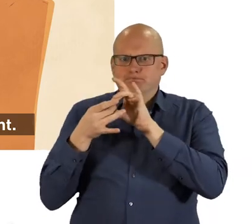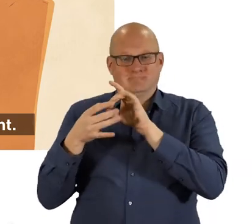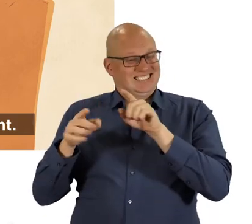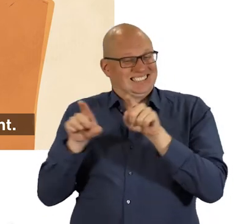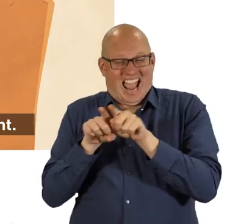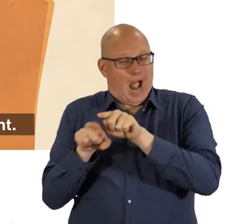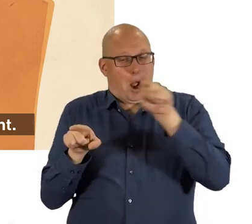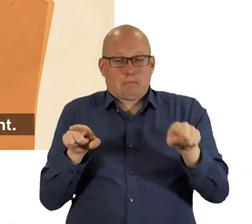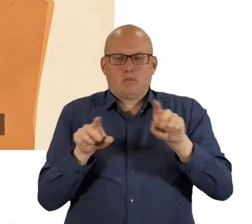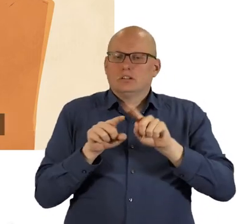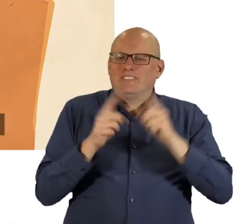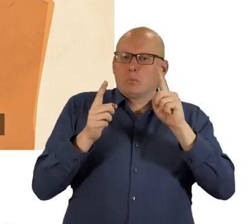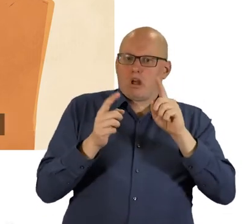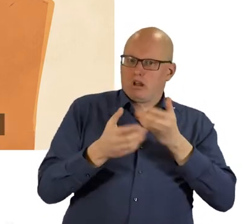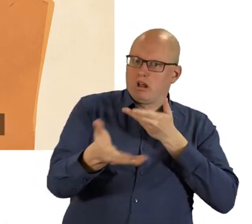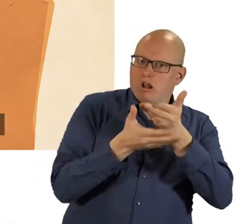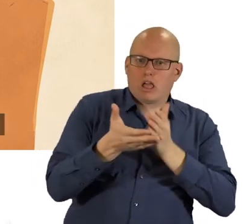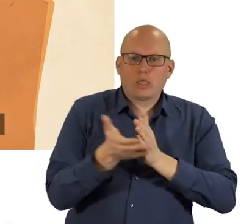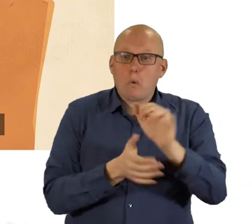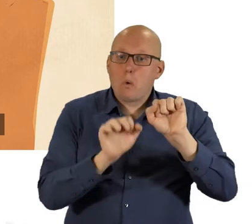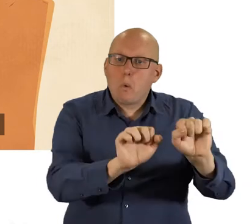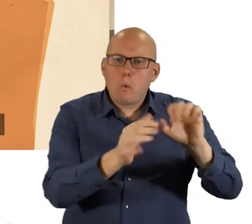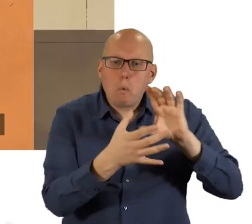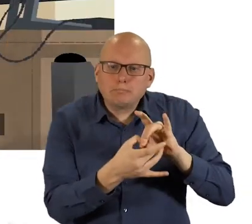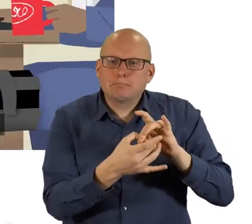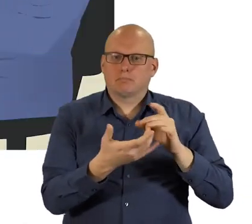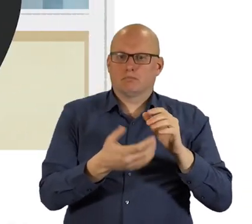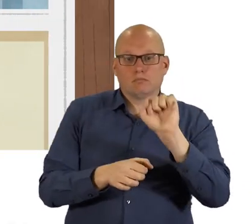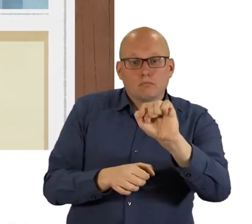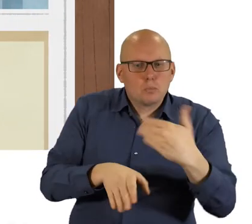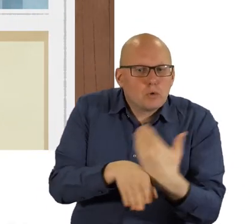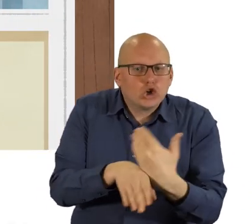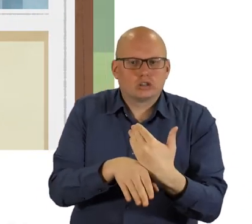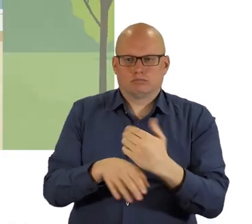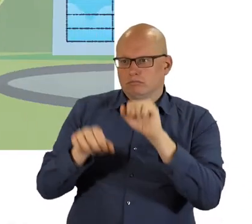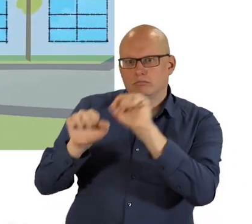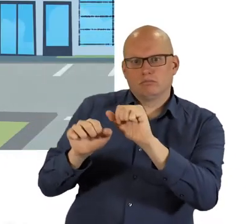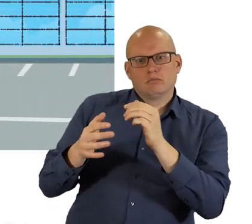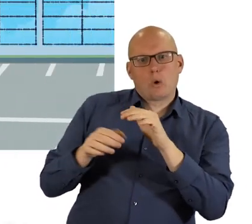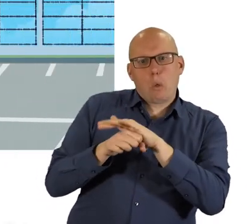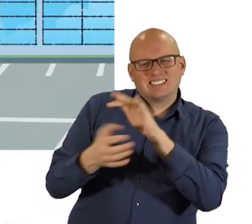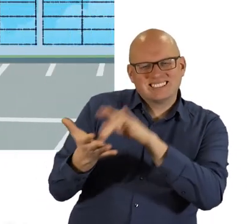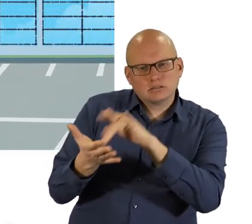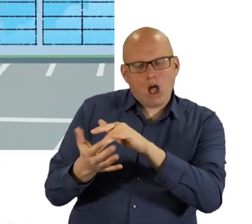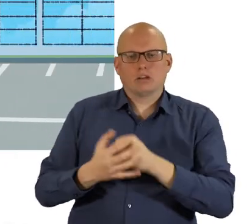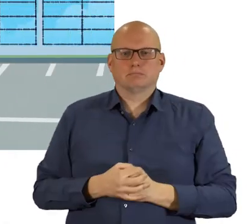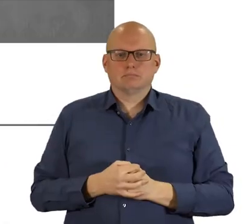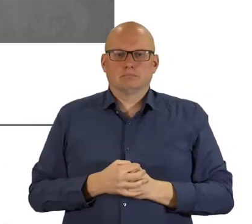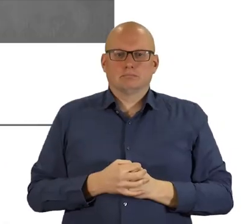conventional appointment, except people talk with you from their own home, workplace, or local centre.